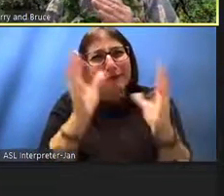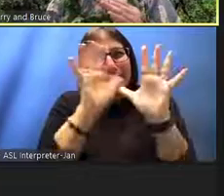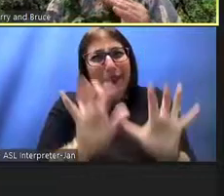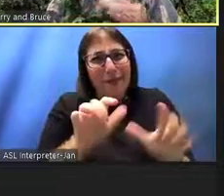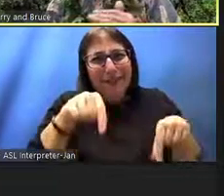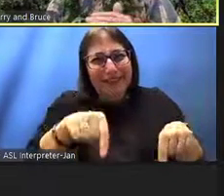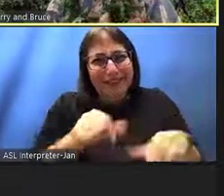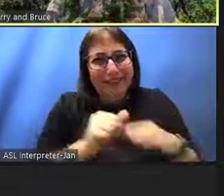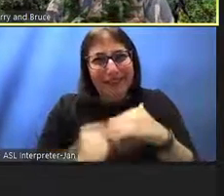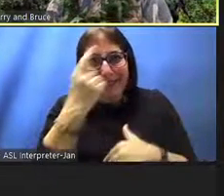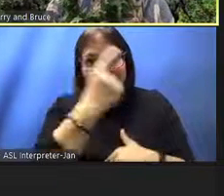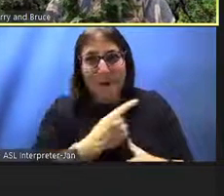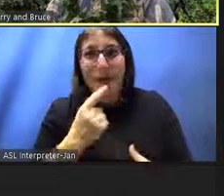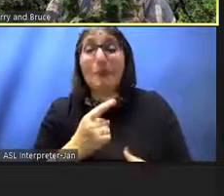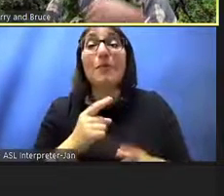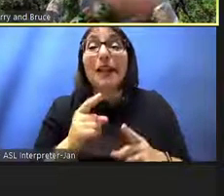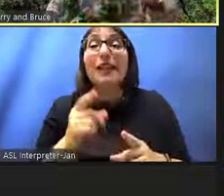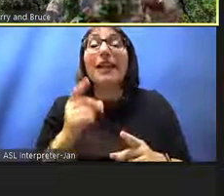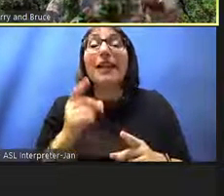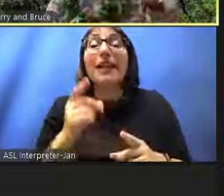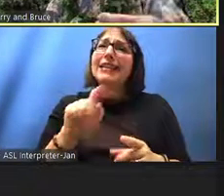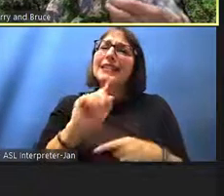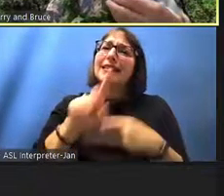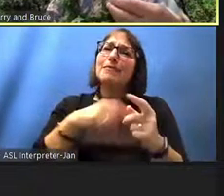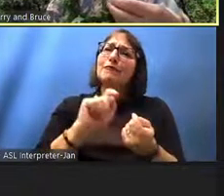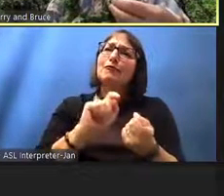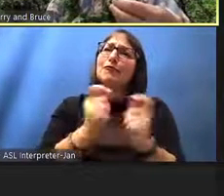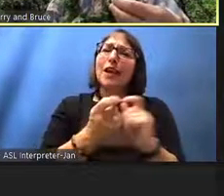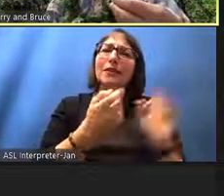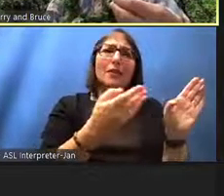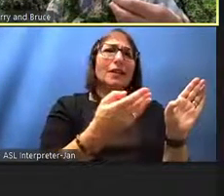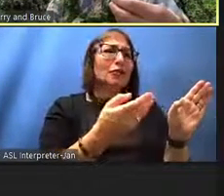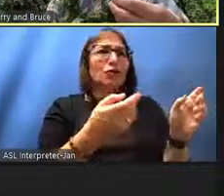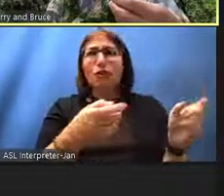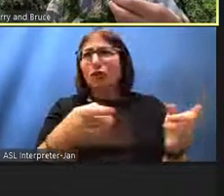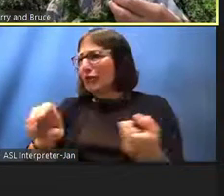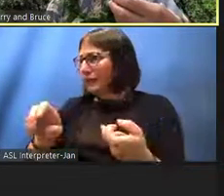happening in a flash and all of this adaptation